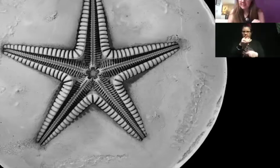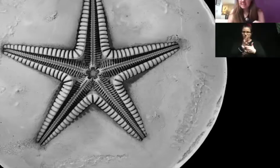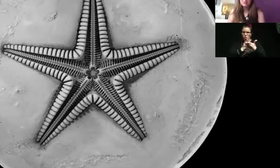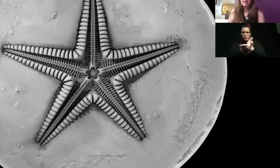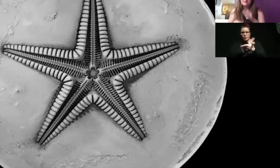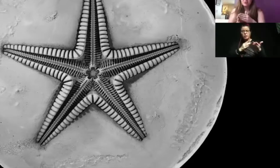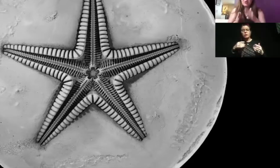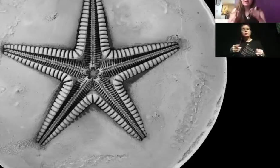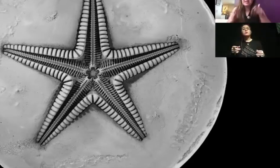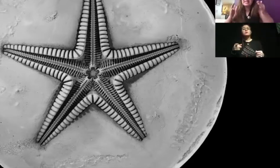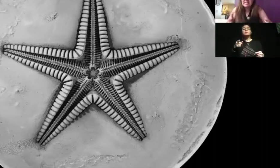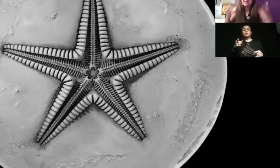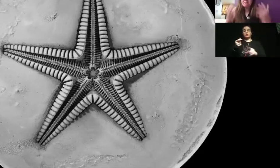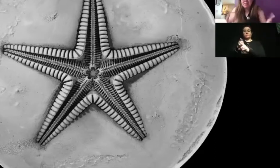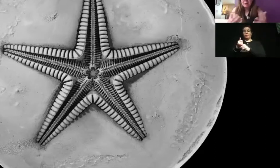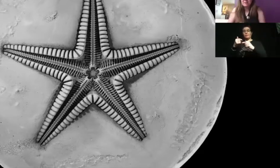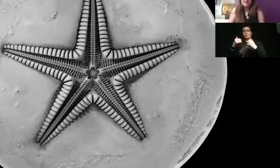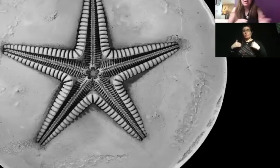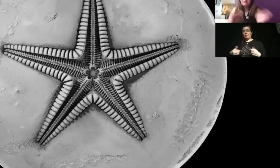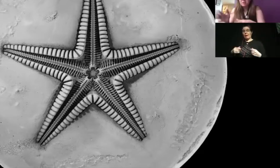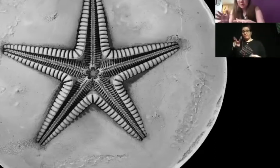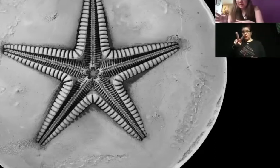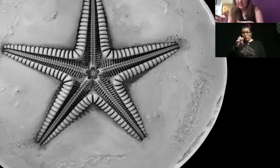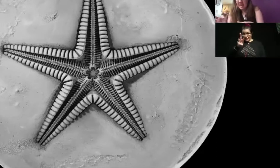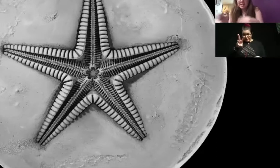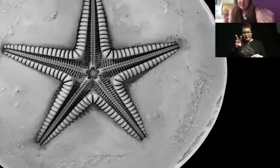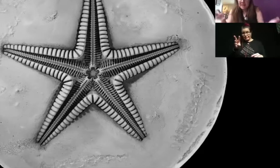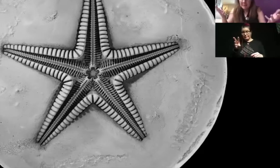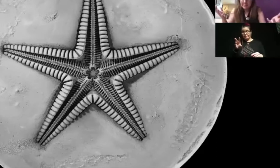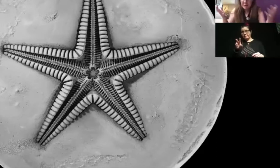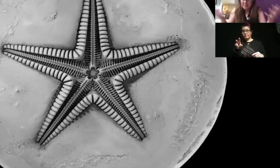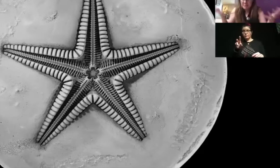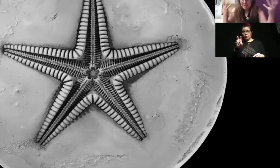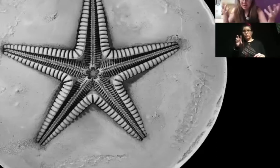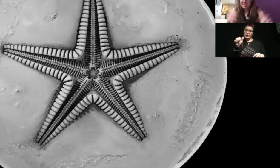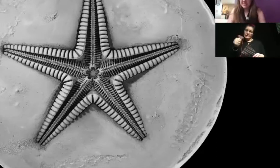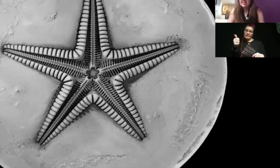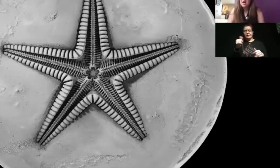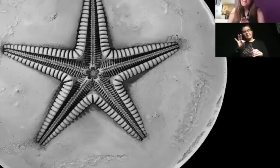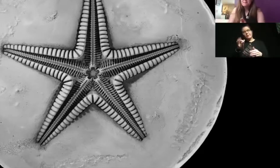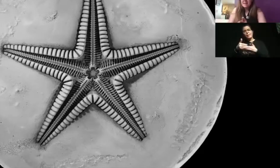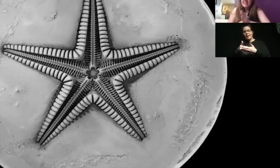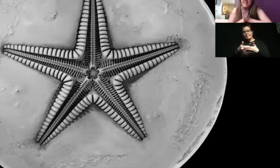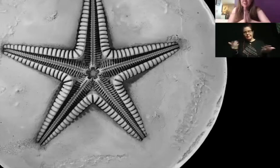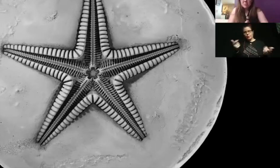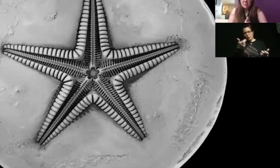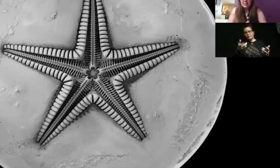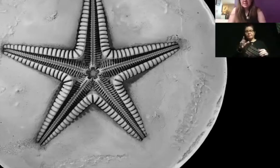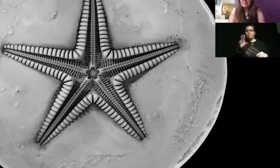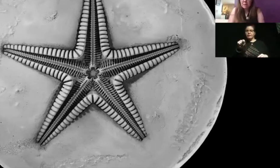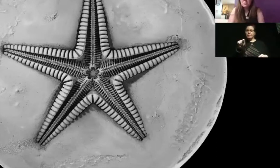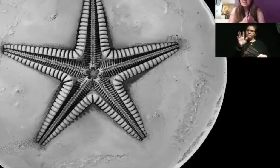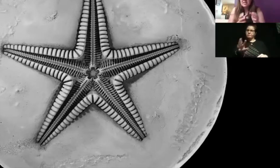reference, you have 206 bones, up to 210 depending on if you're a baby and you're watching this, but there's